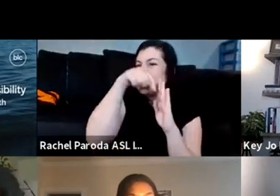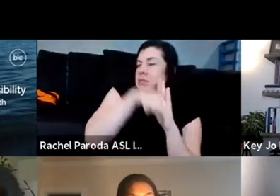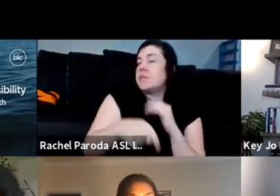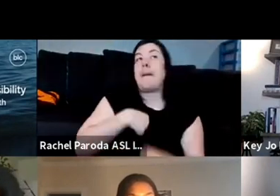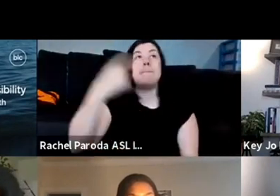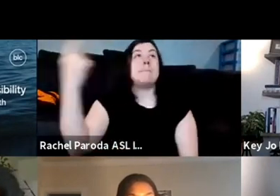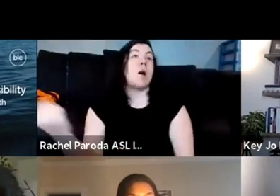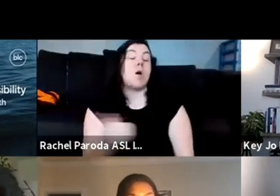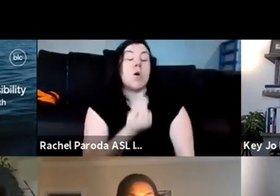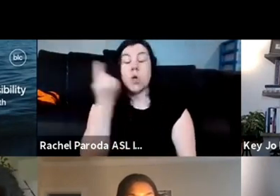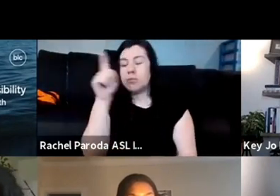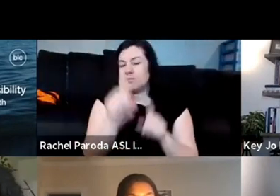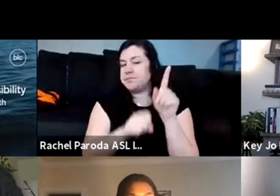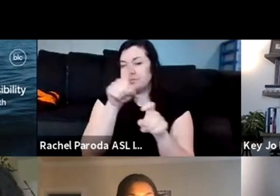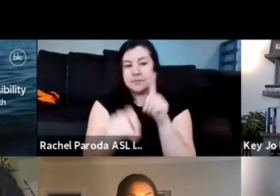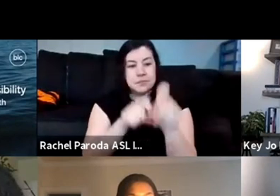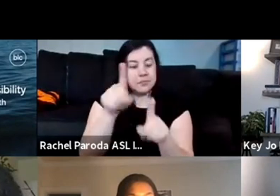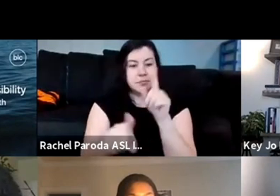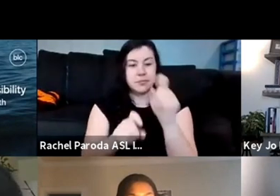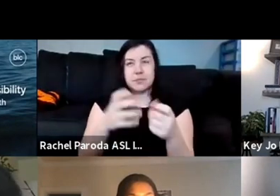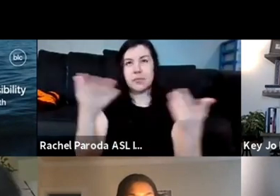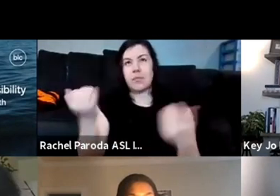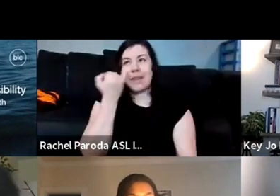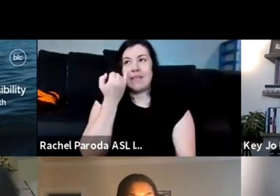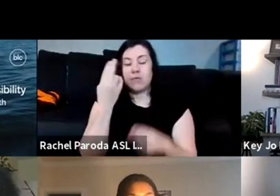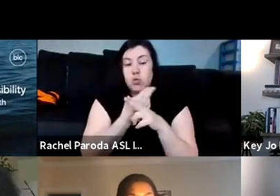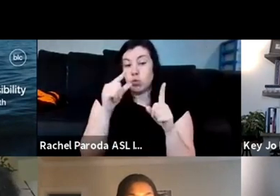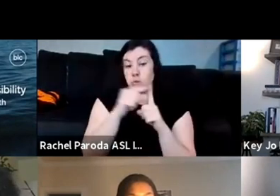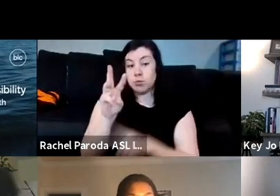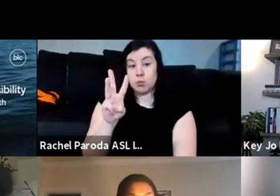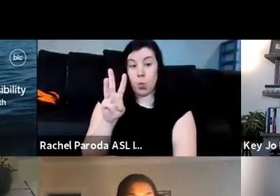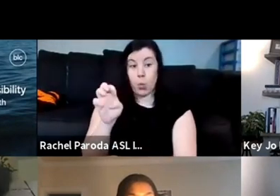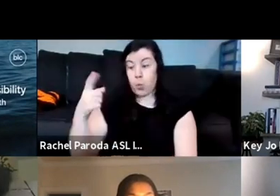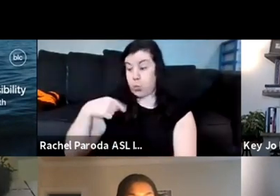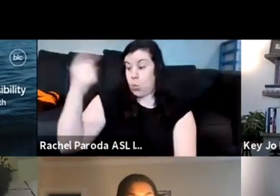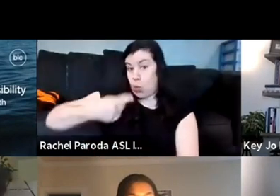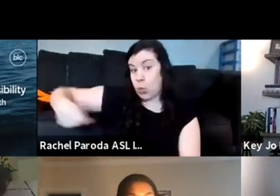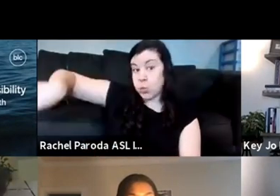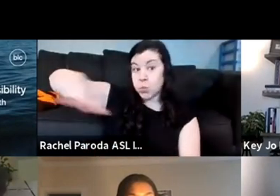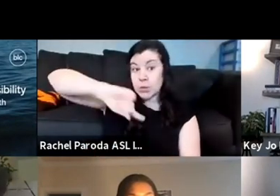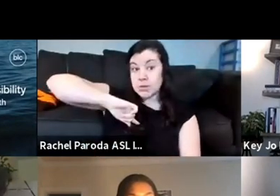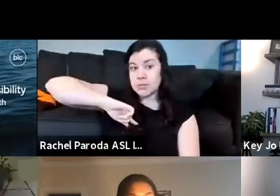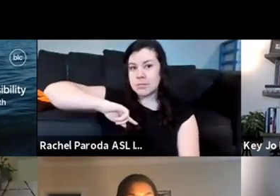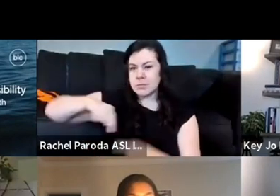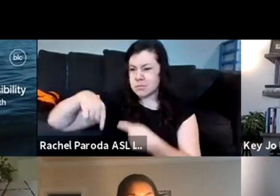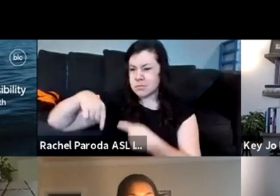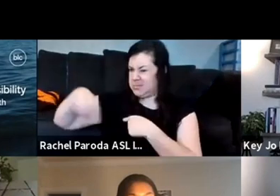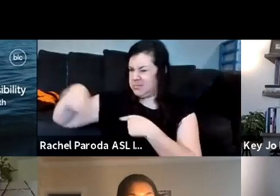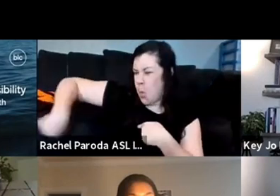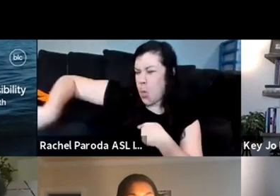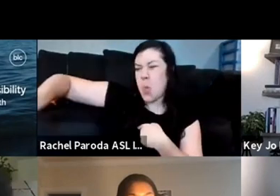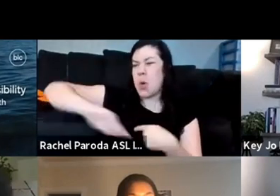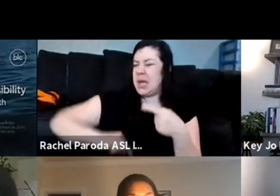well if we're going to say we who is the we to whom we are referring